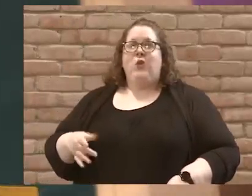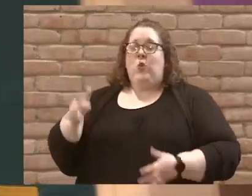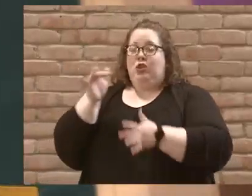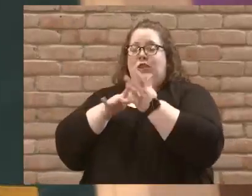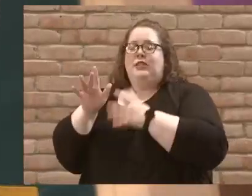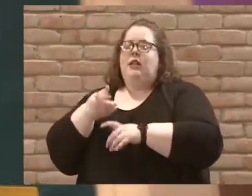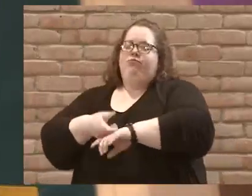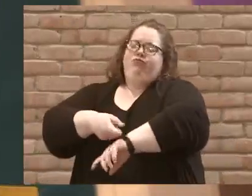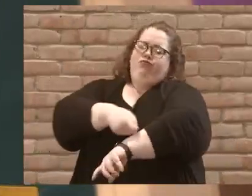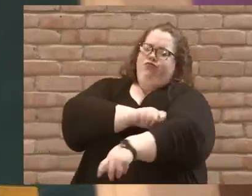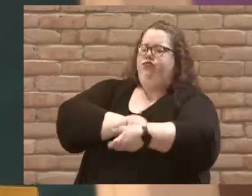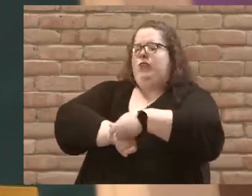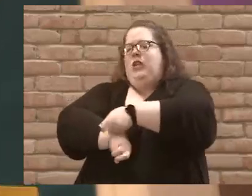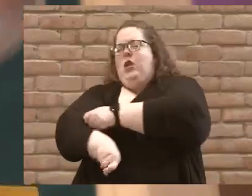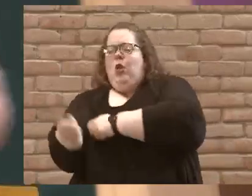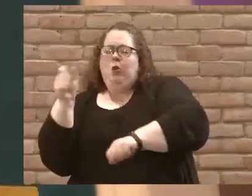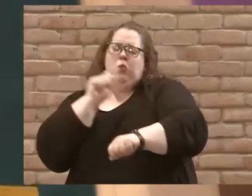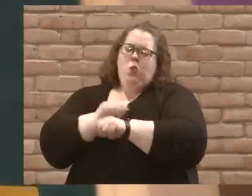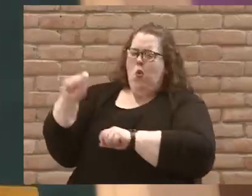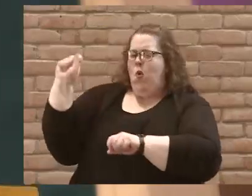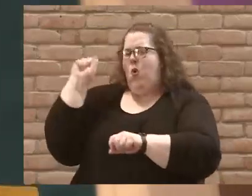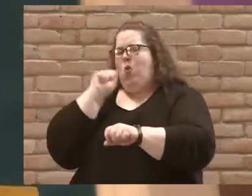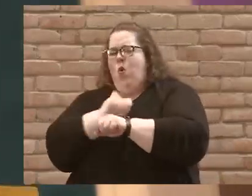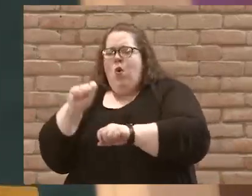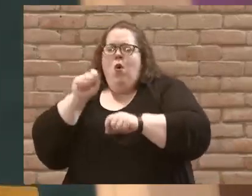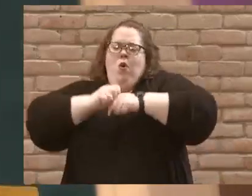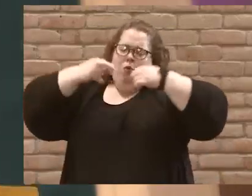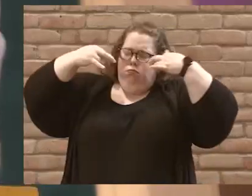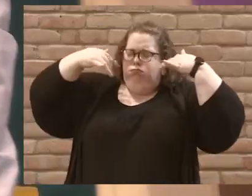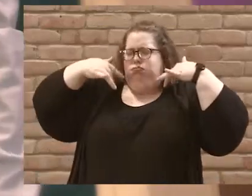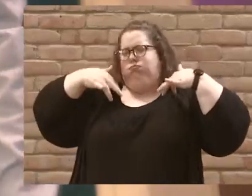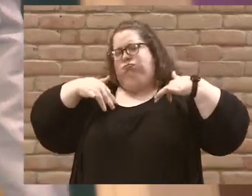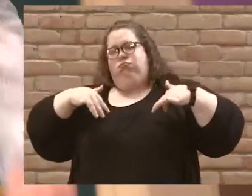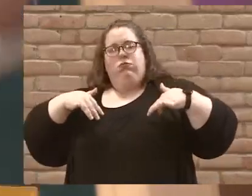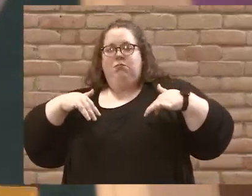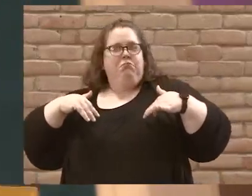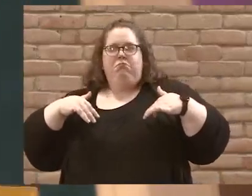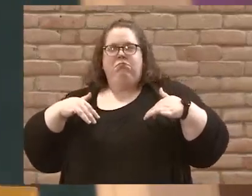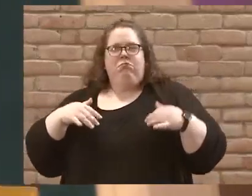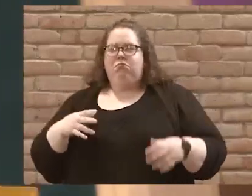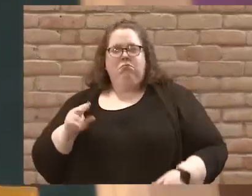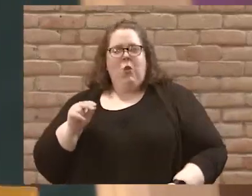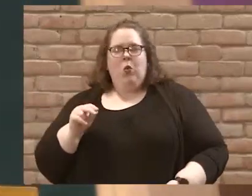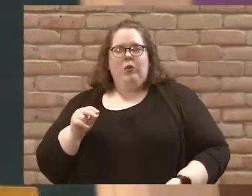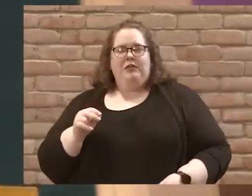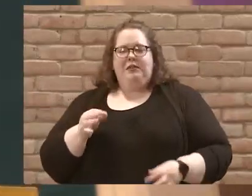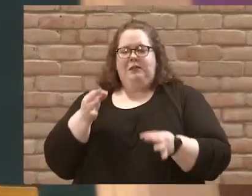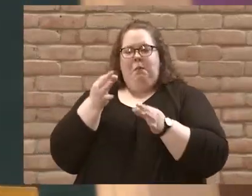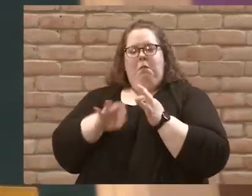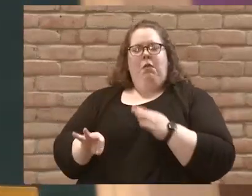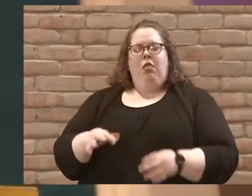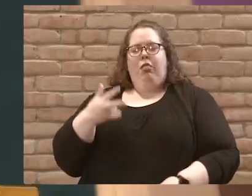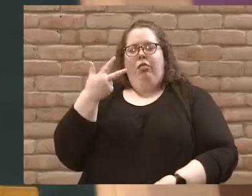sleeves and work really hard and get all sweaty. but with three simple words.